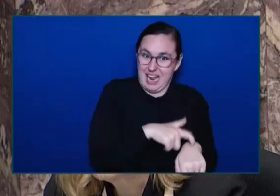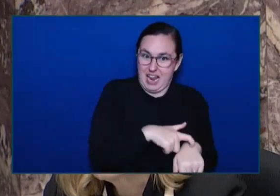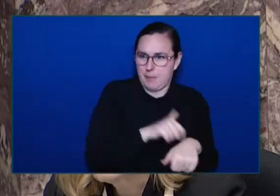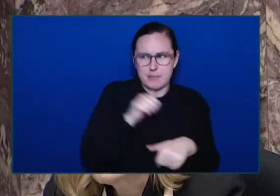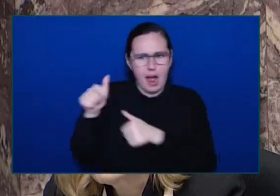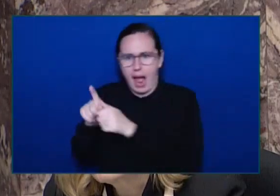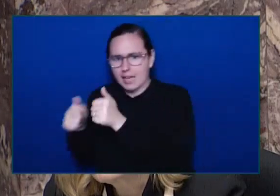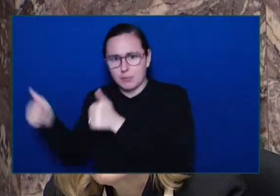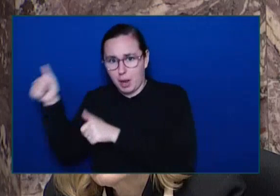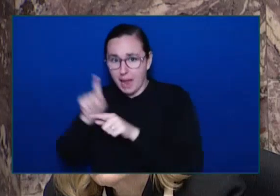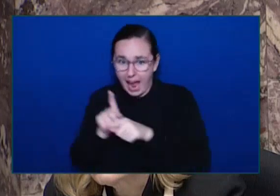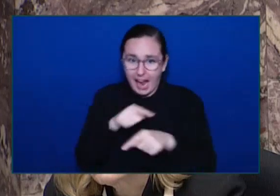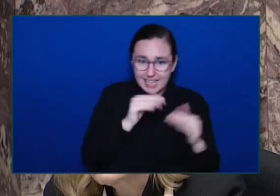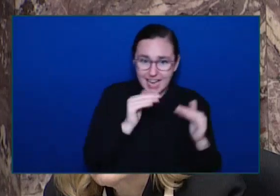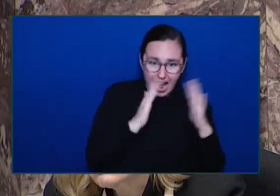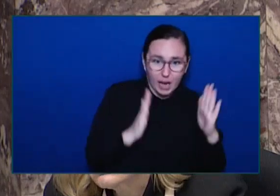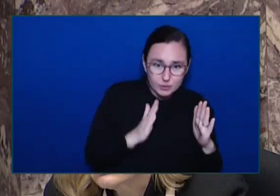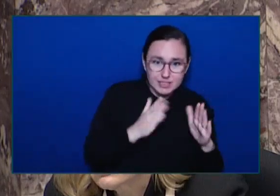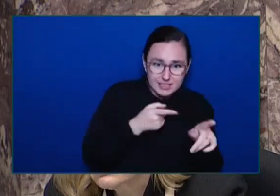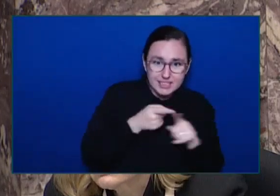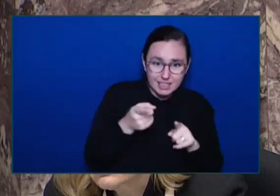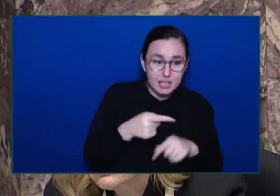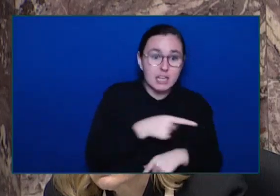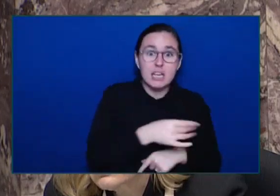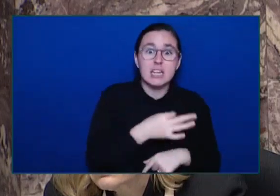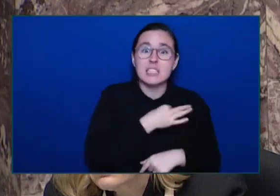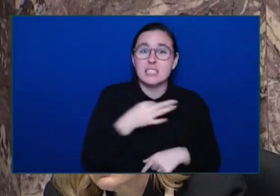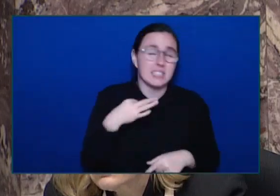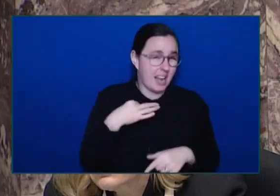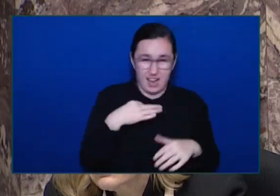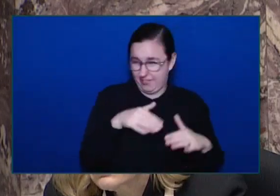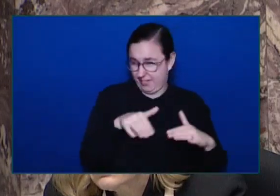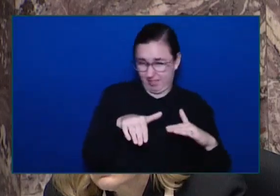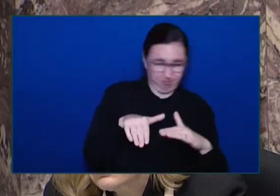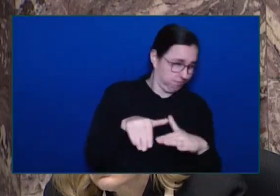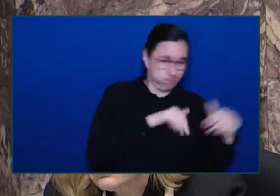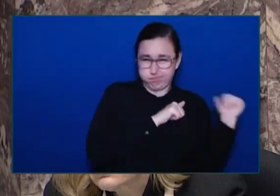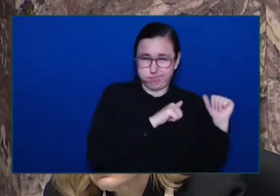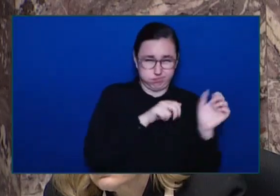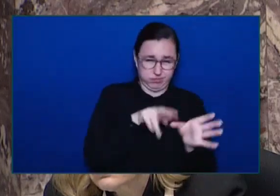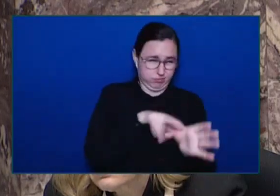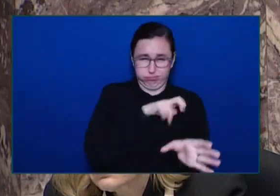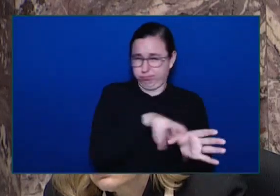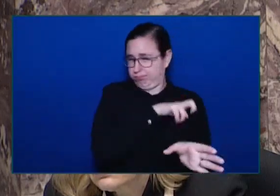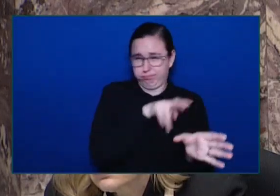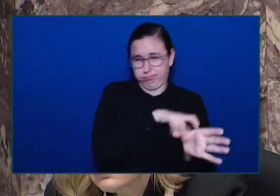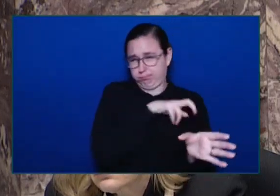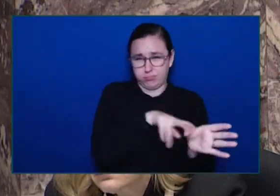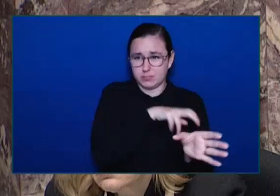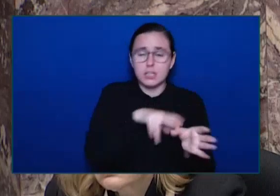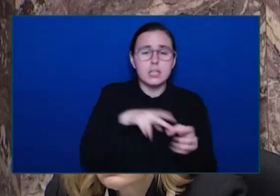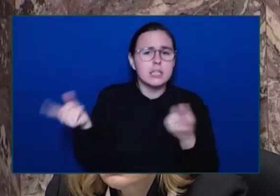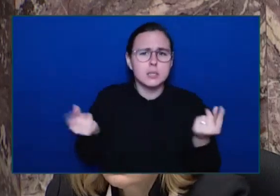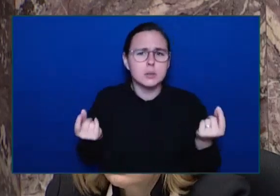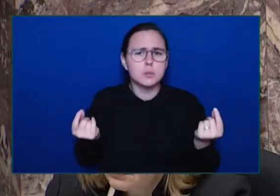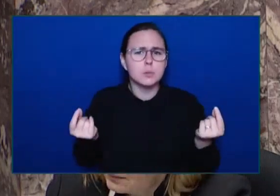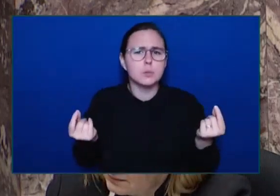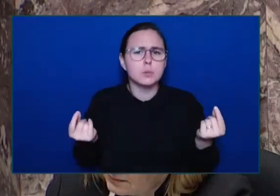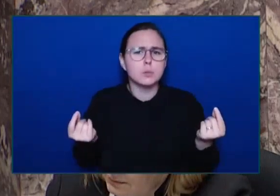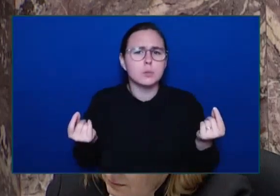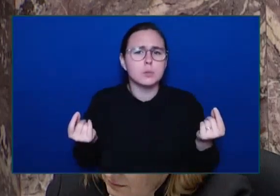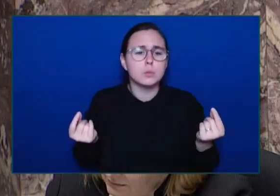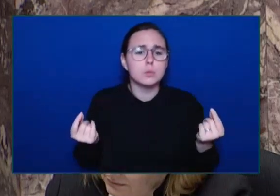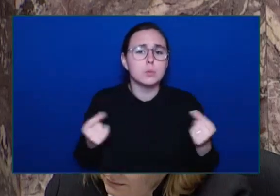previous years End quote What did the Premier do? Nothing He downplayed And in fact Quietly tried to release That